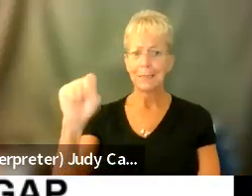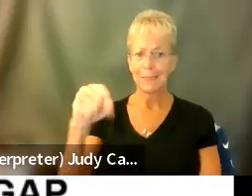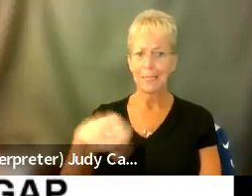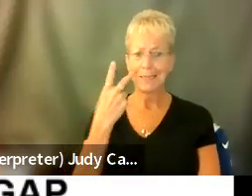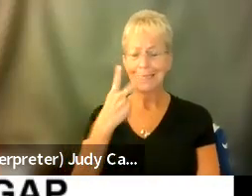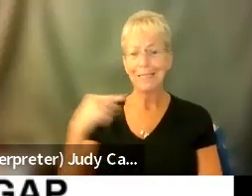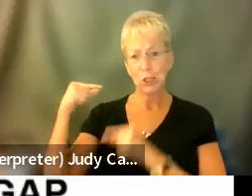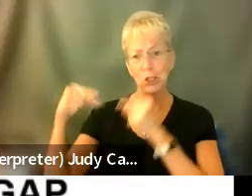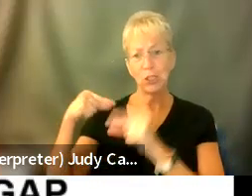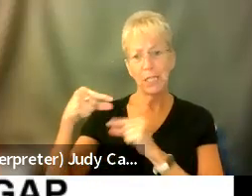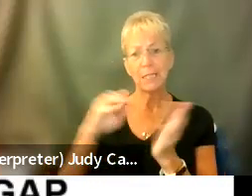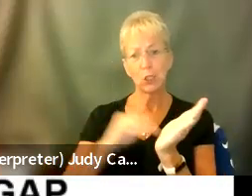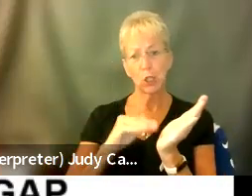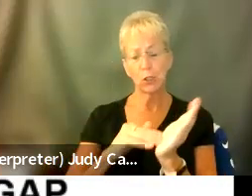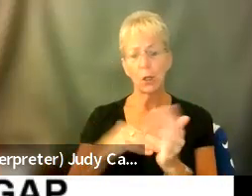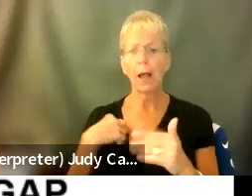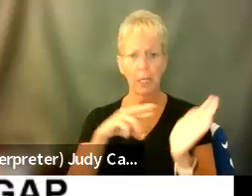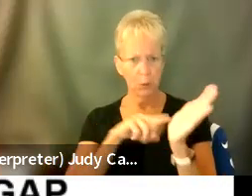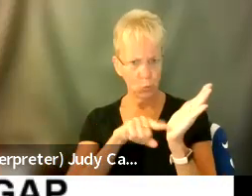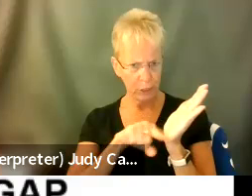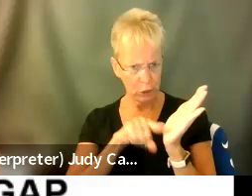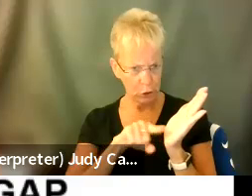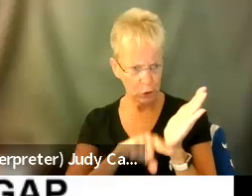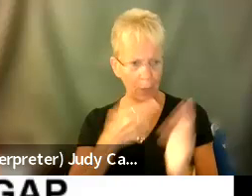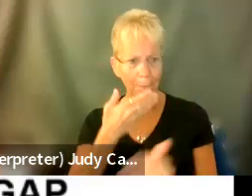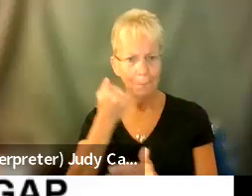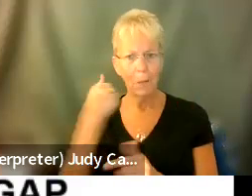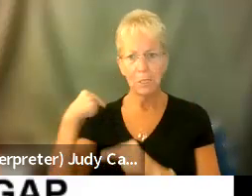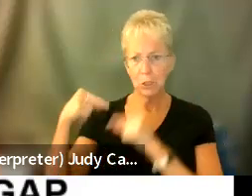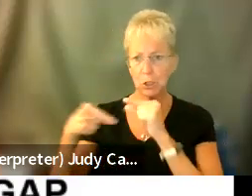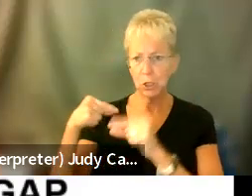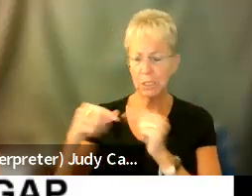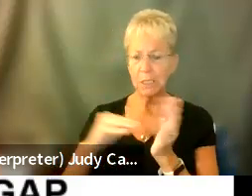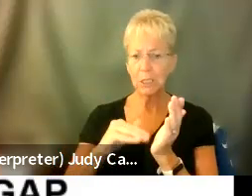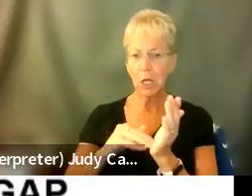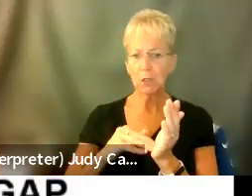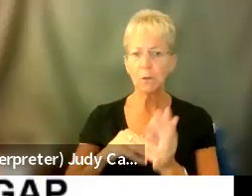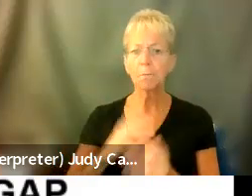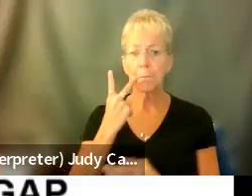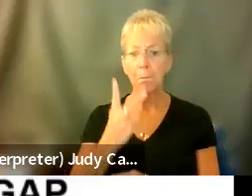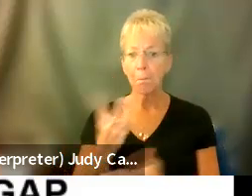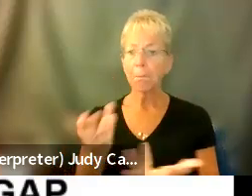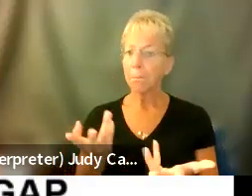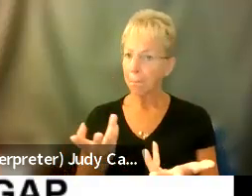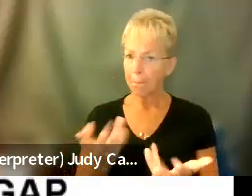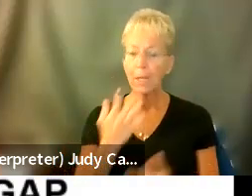geneticist. And then I researched who's the best geneticist to see. And I was very fortunate at the time. I